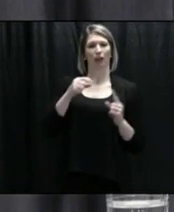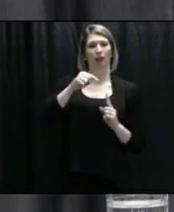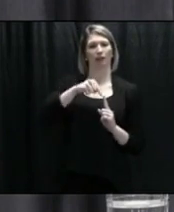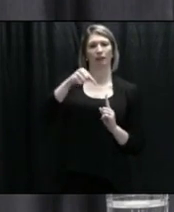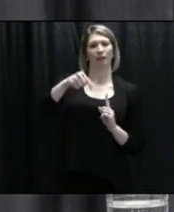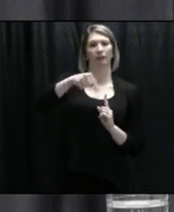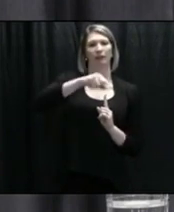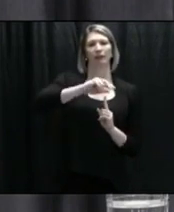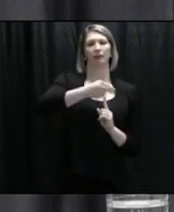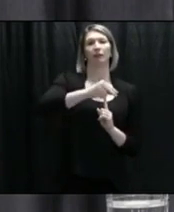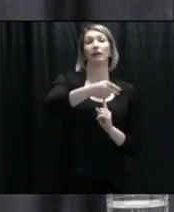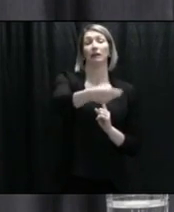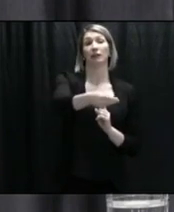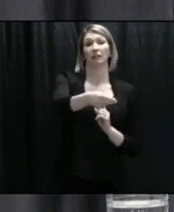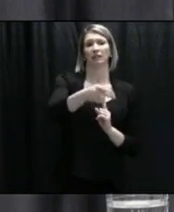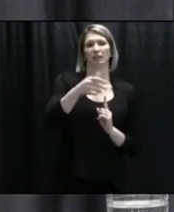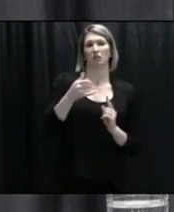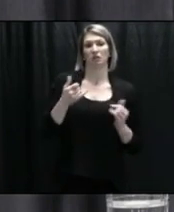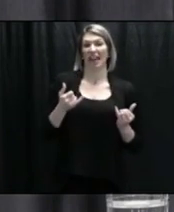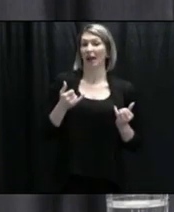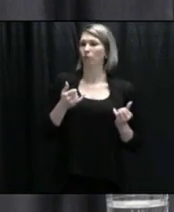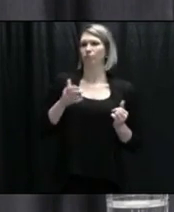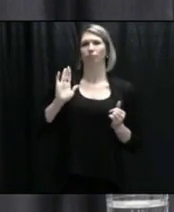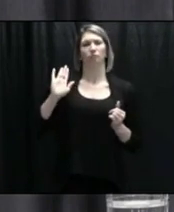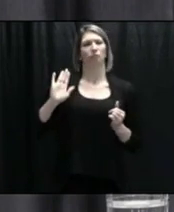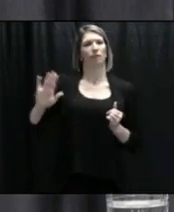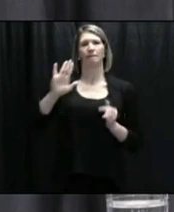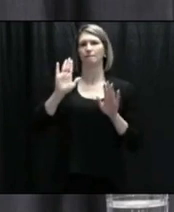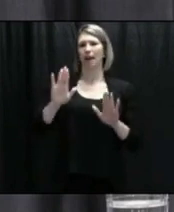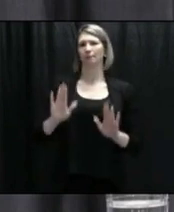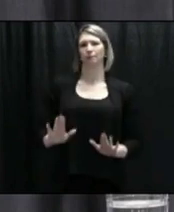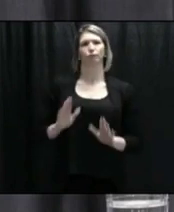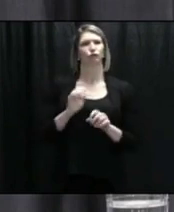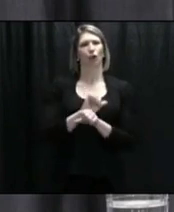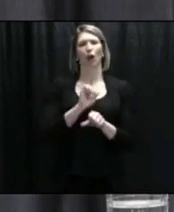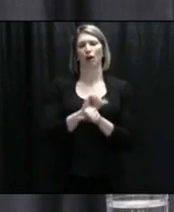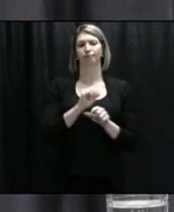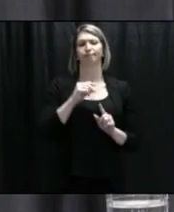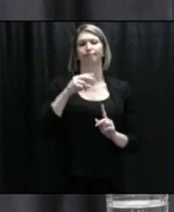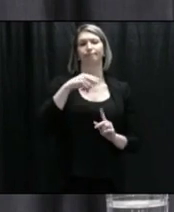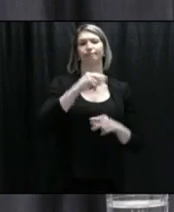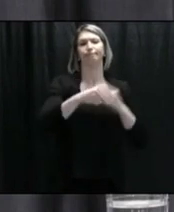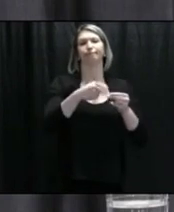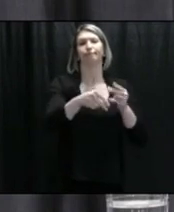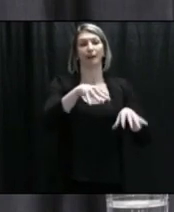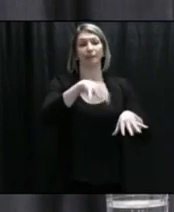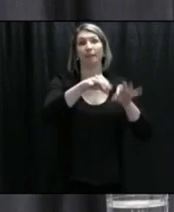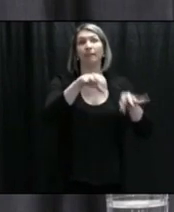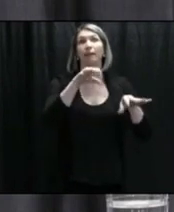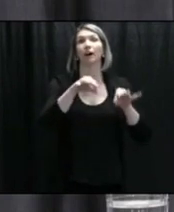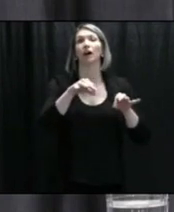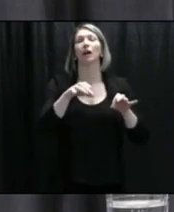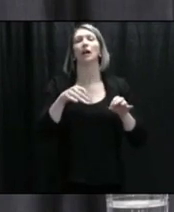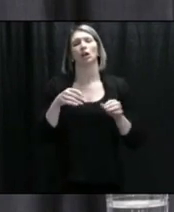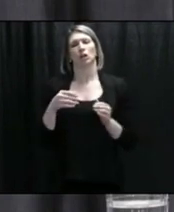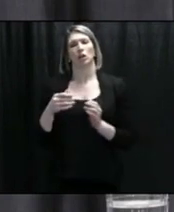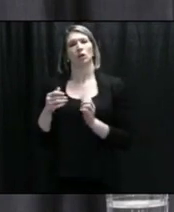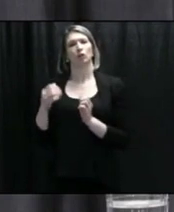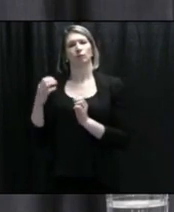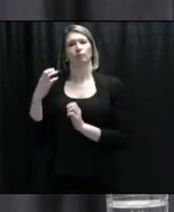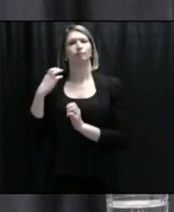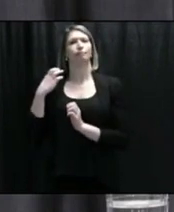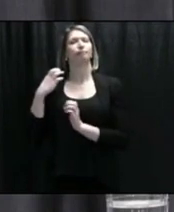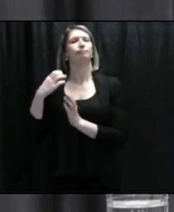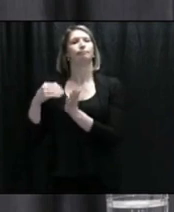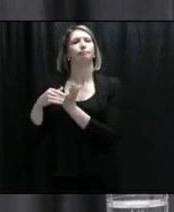detection, as it were, is actually working. Obviously, in discussions with Dr. Fitzgerald, an epidemiologist, if there is